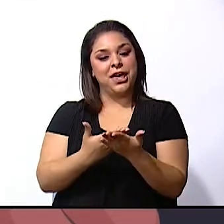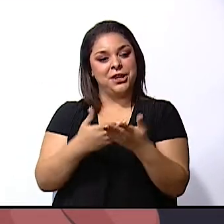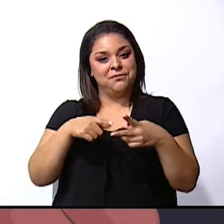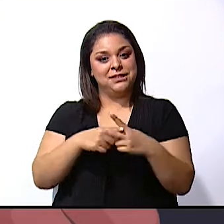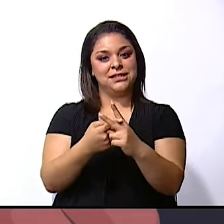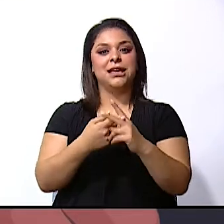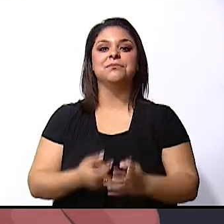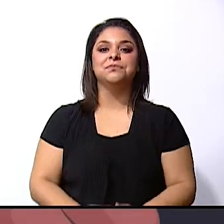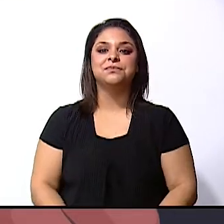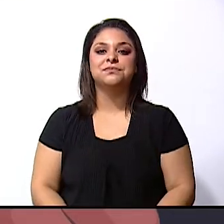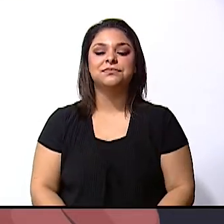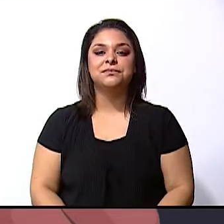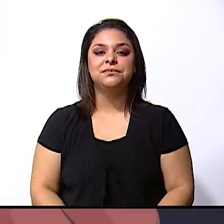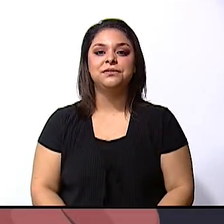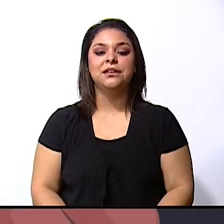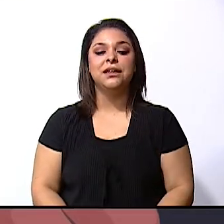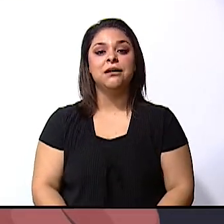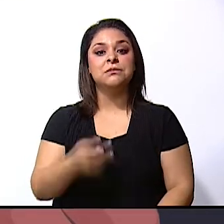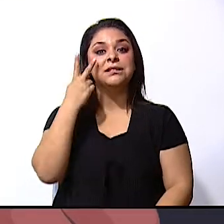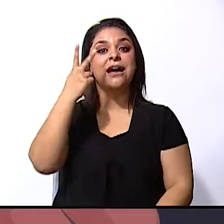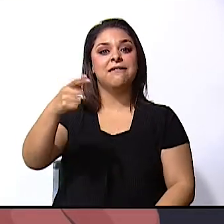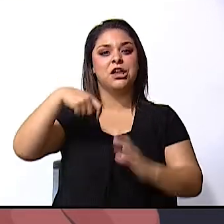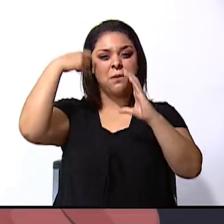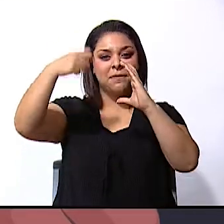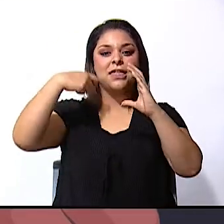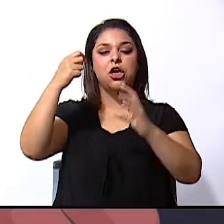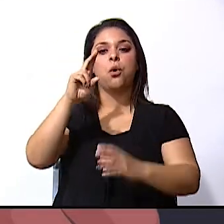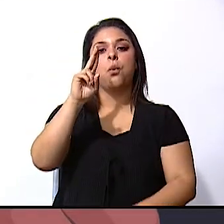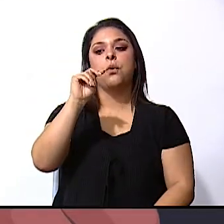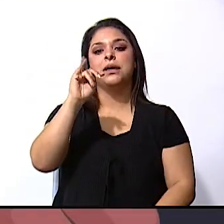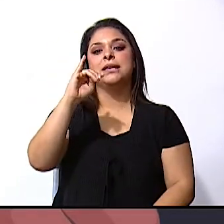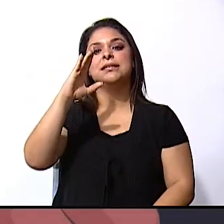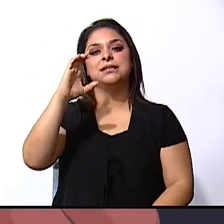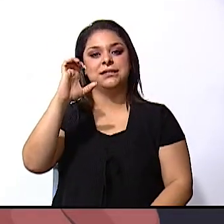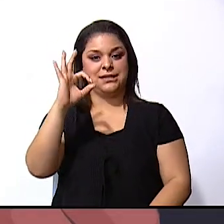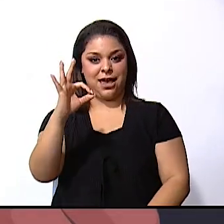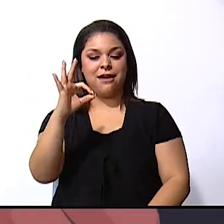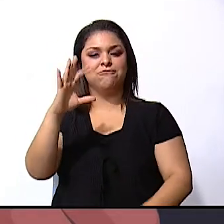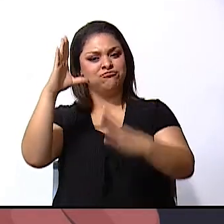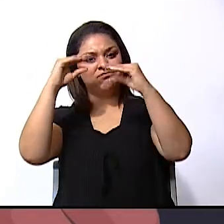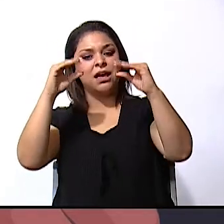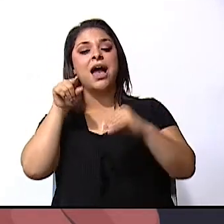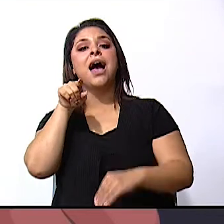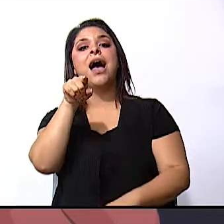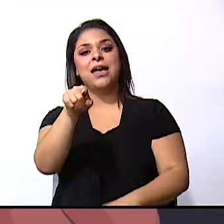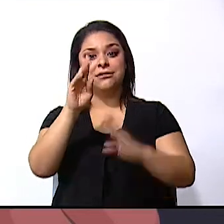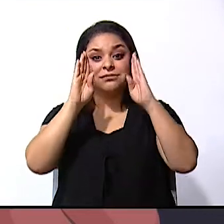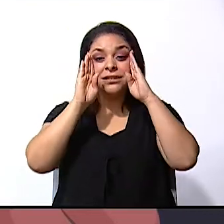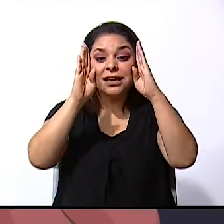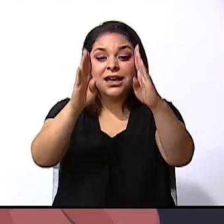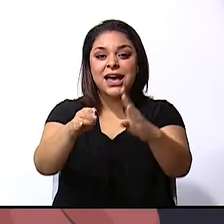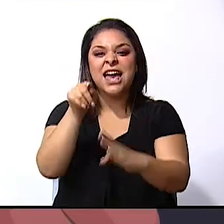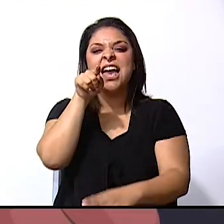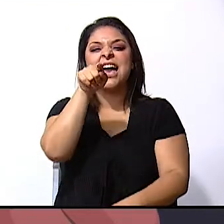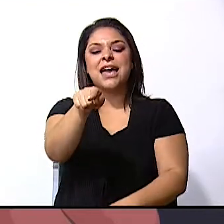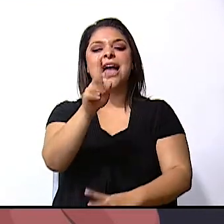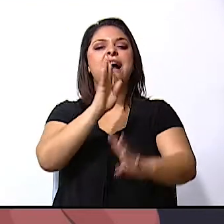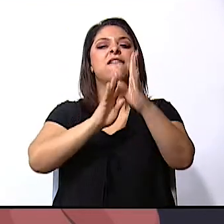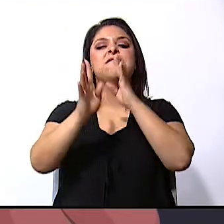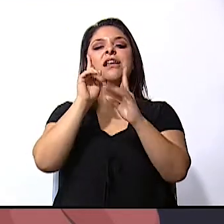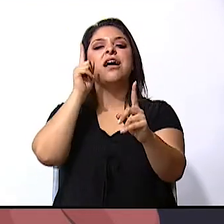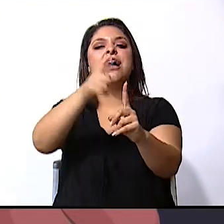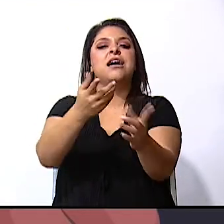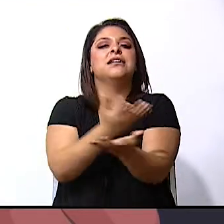we are going to watch a video from unicef and we have to pay attention to what they are going to talk about